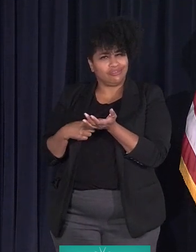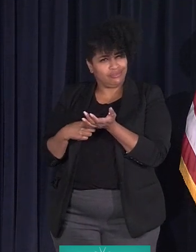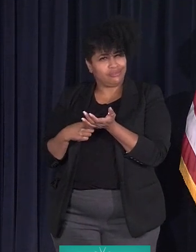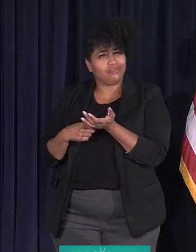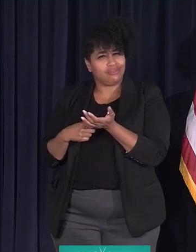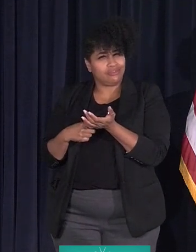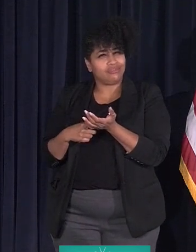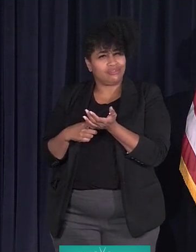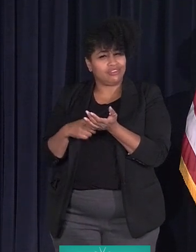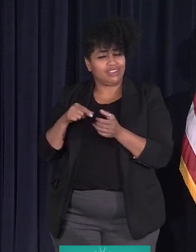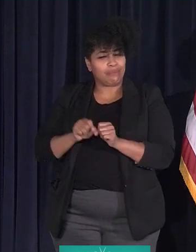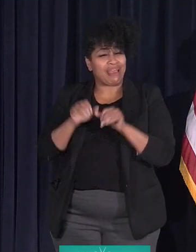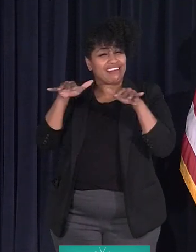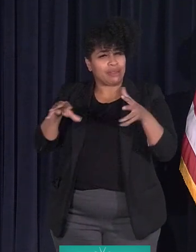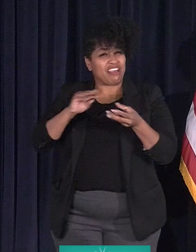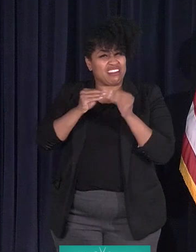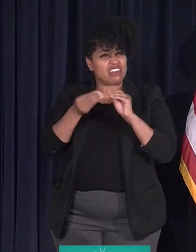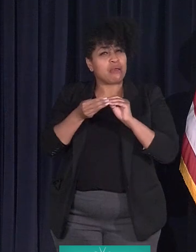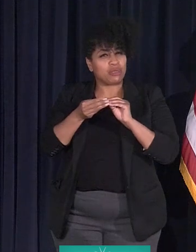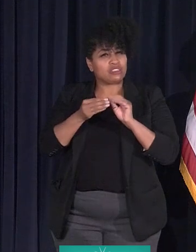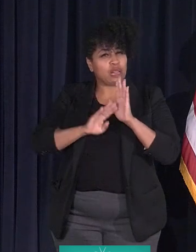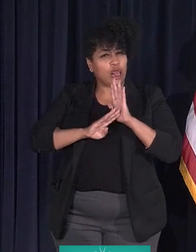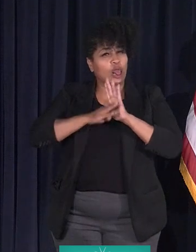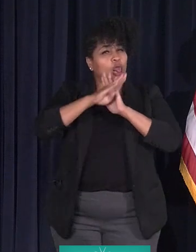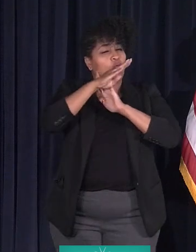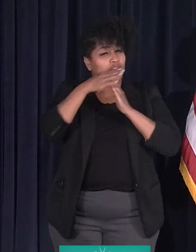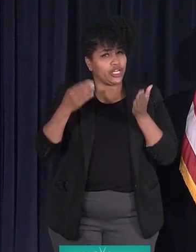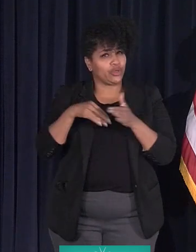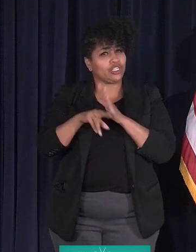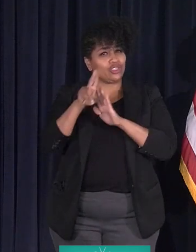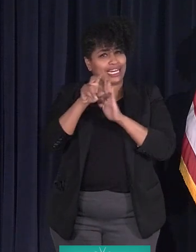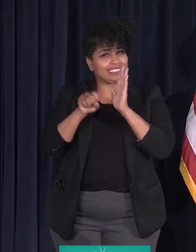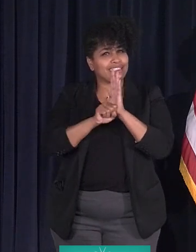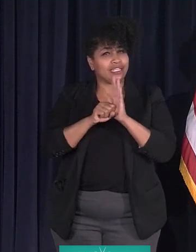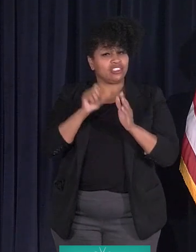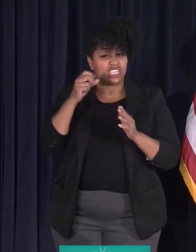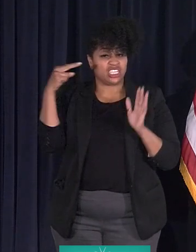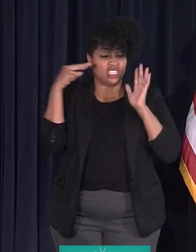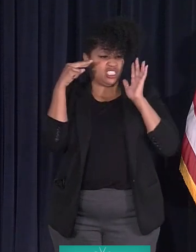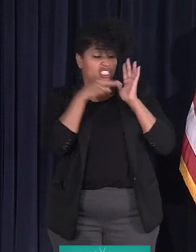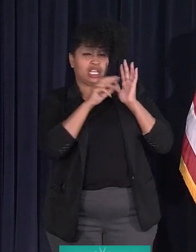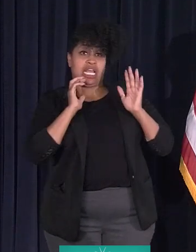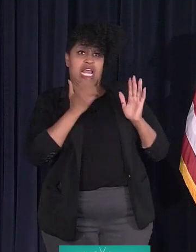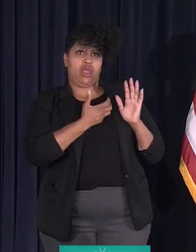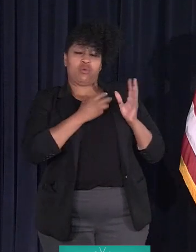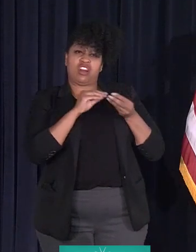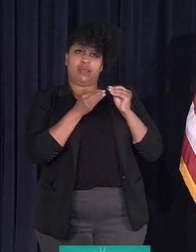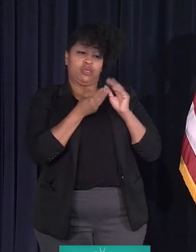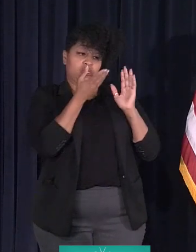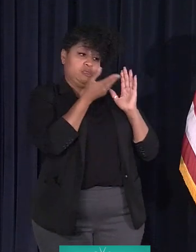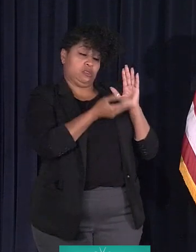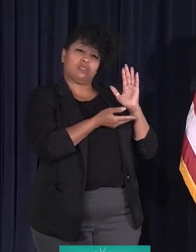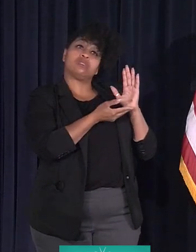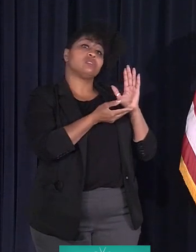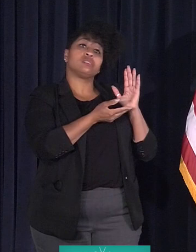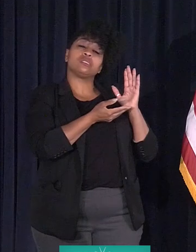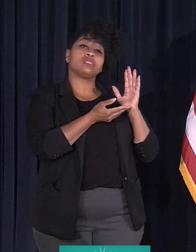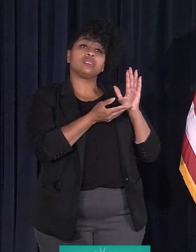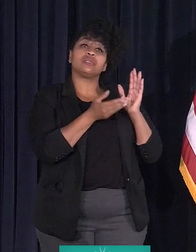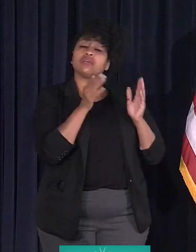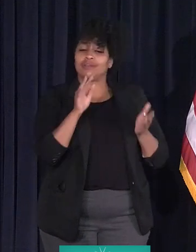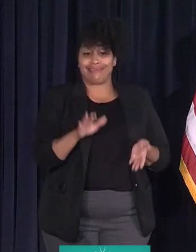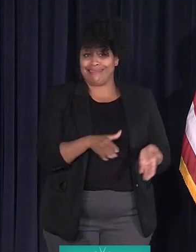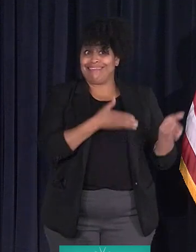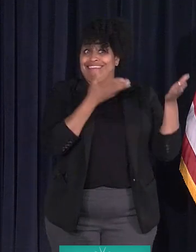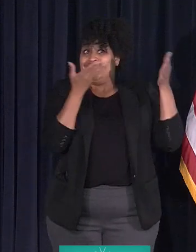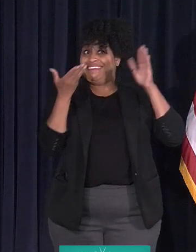pandemic is rising in the United States right now. You can see from our chart, it is not, certainly on the death side,